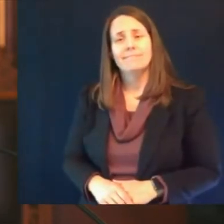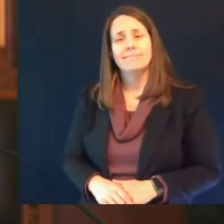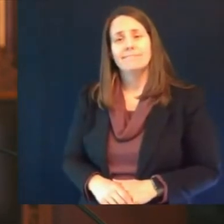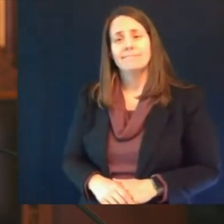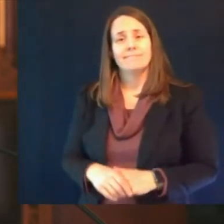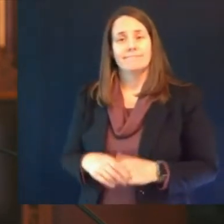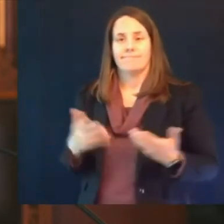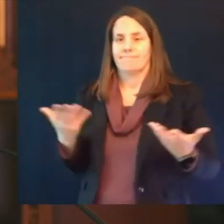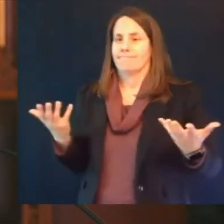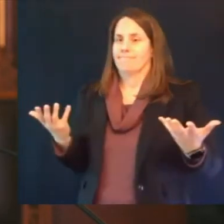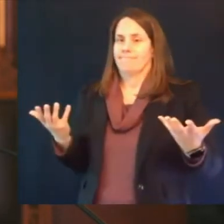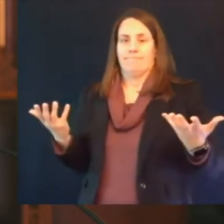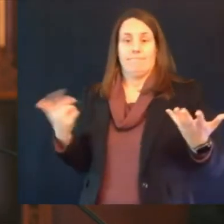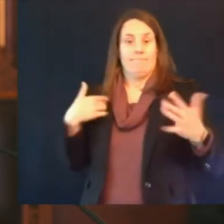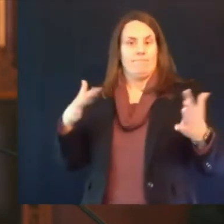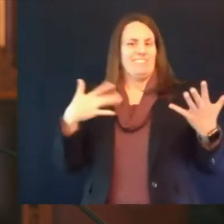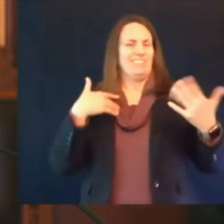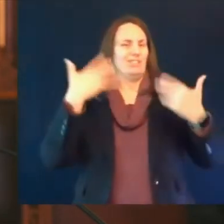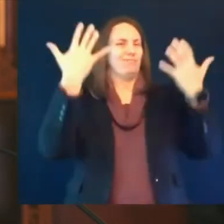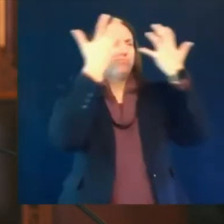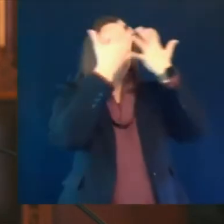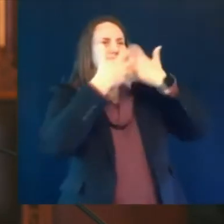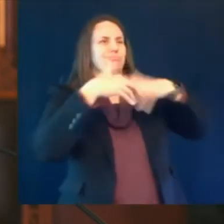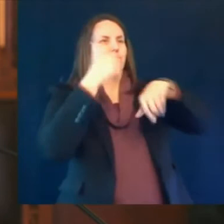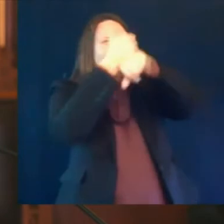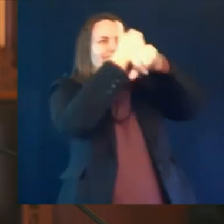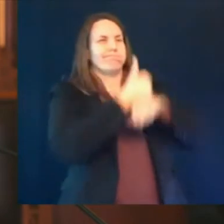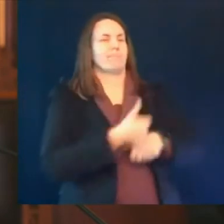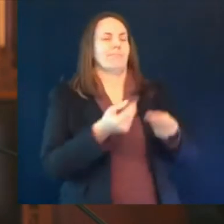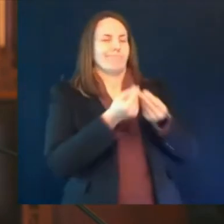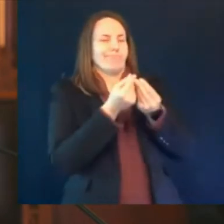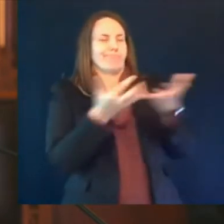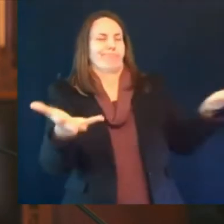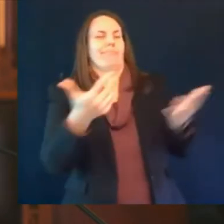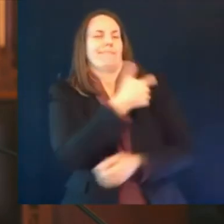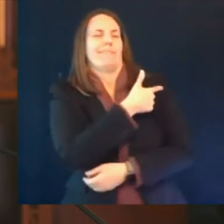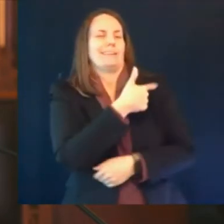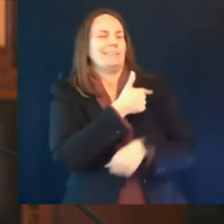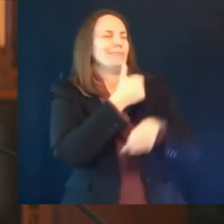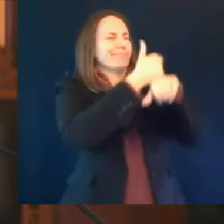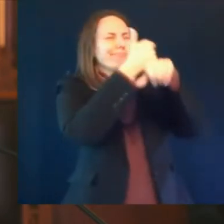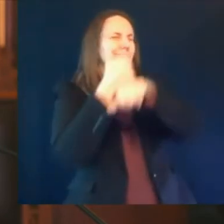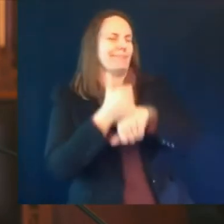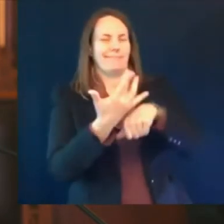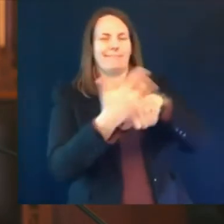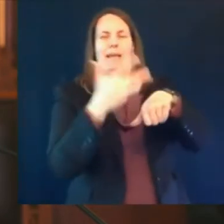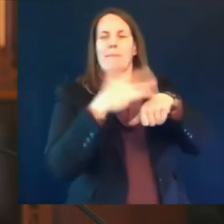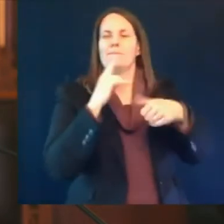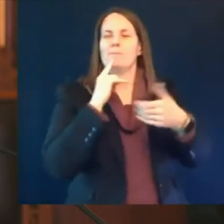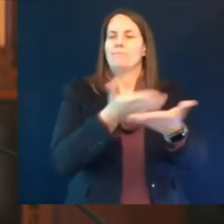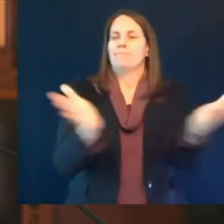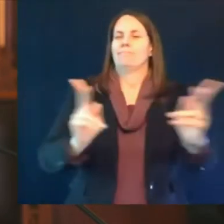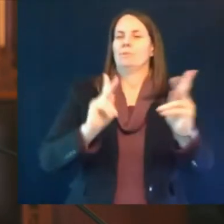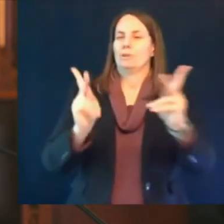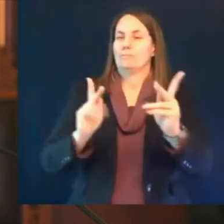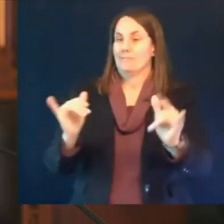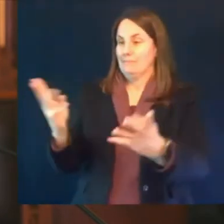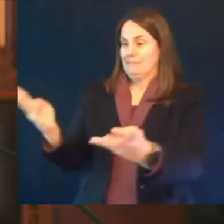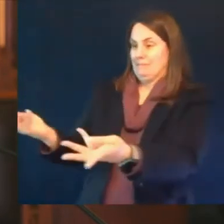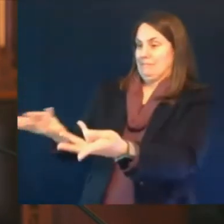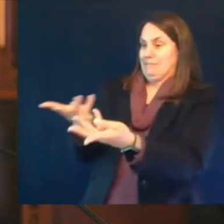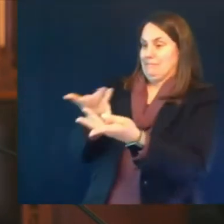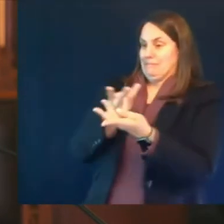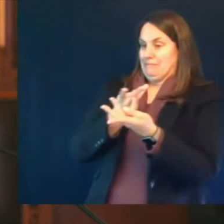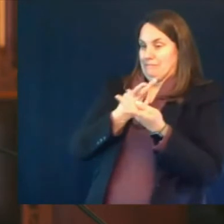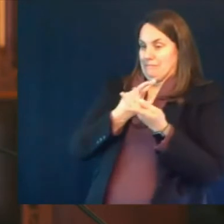more challenging part to be sure that we're getting good information out making it easy for people to register and get vaccines like the wisconsin